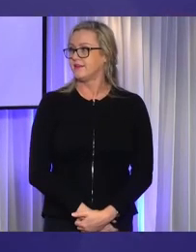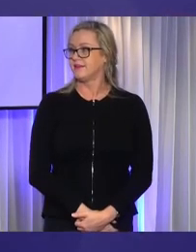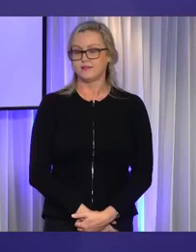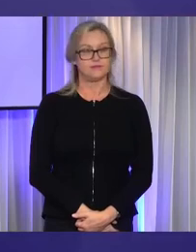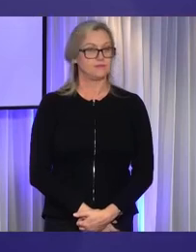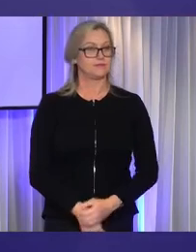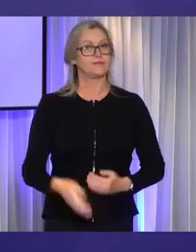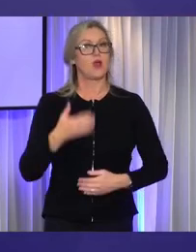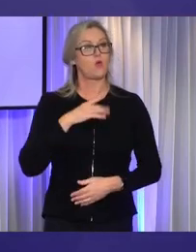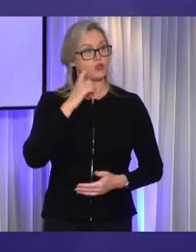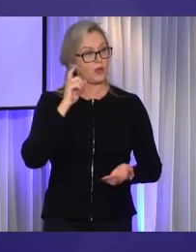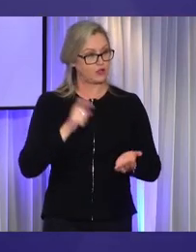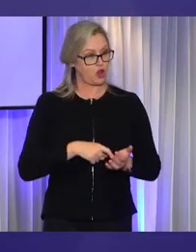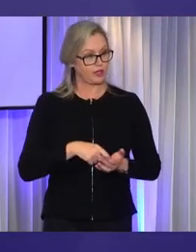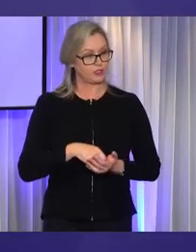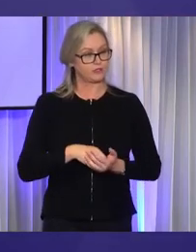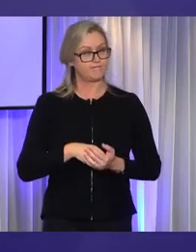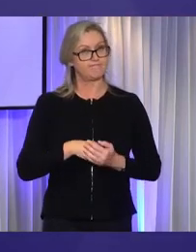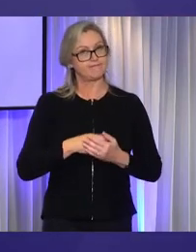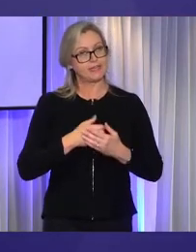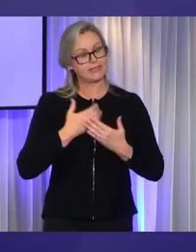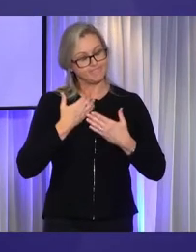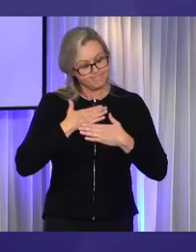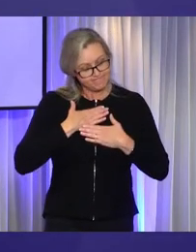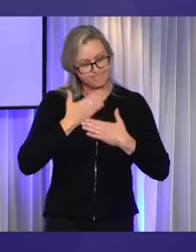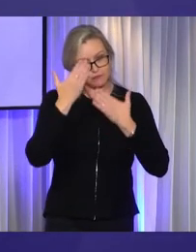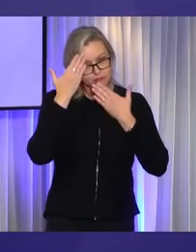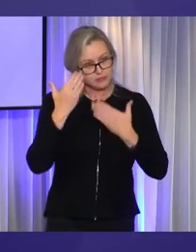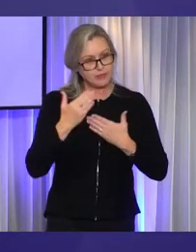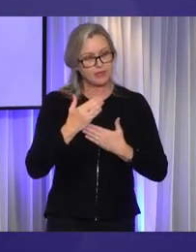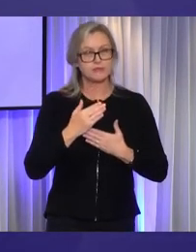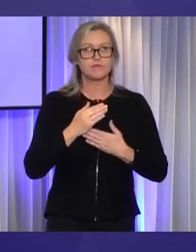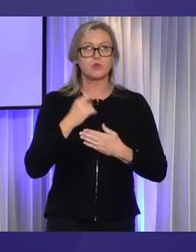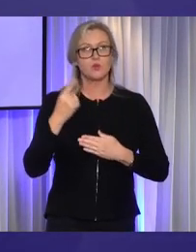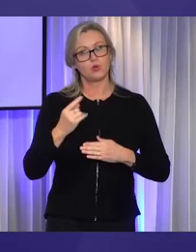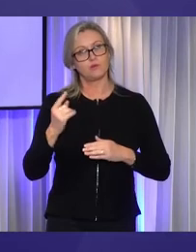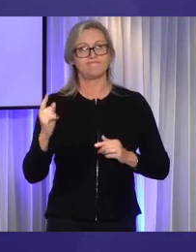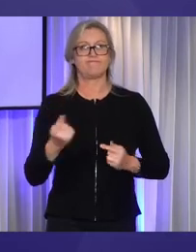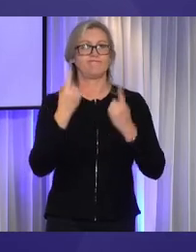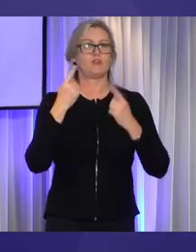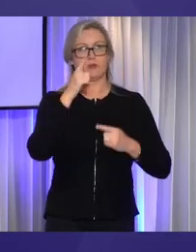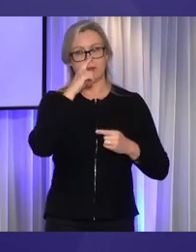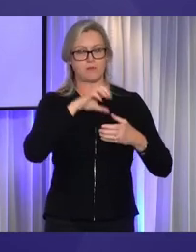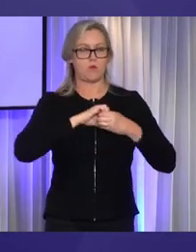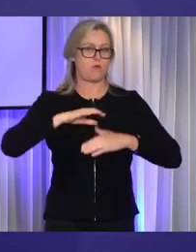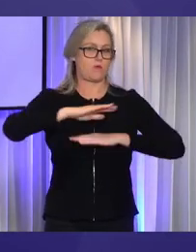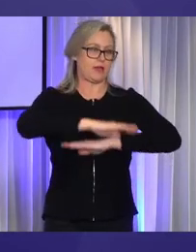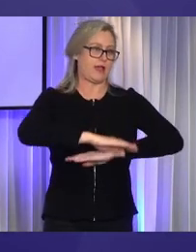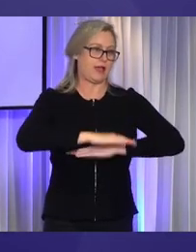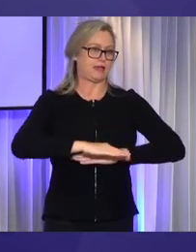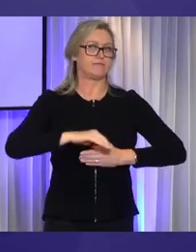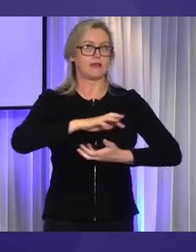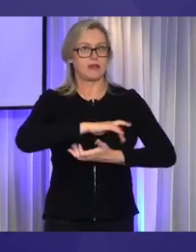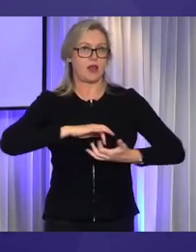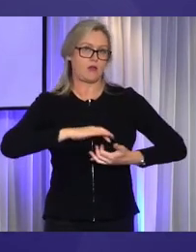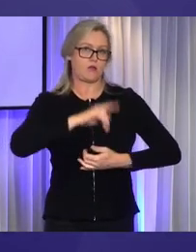I and pay my deep respects to the traditional owners of the land where I am presenting to you today, the Ngunnawal people.